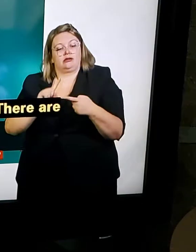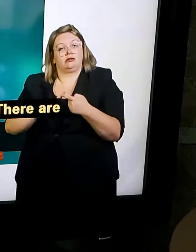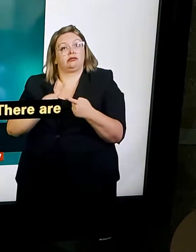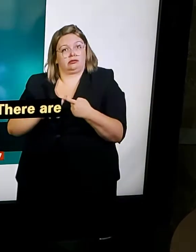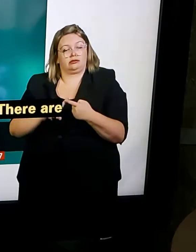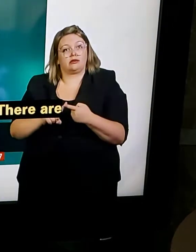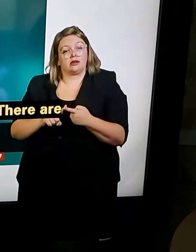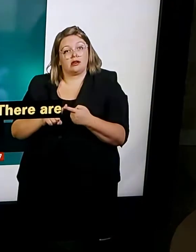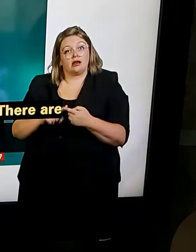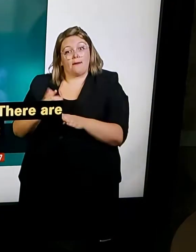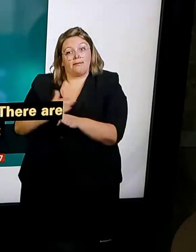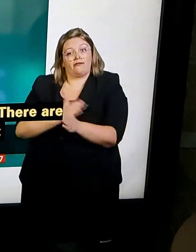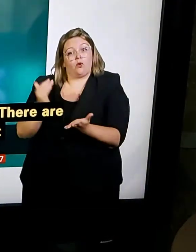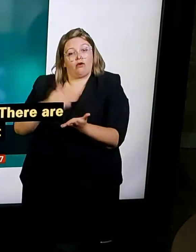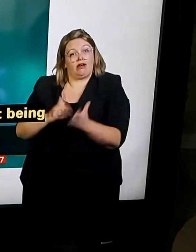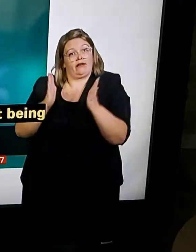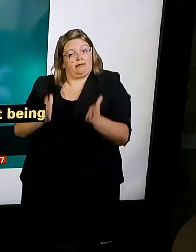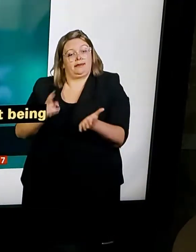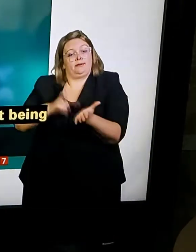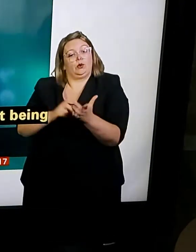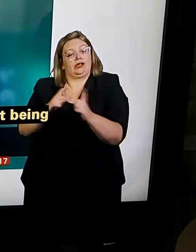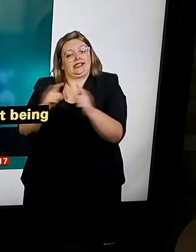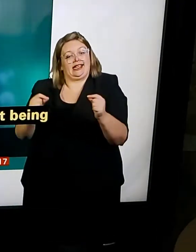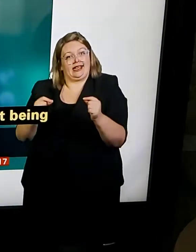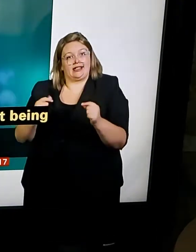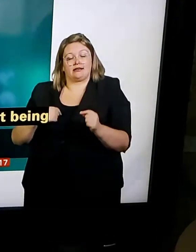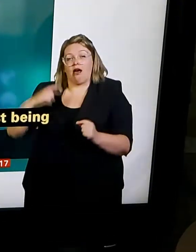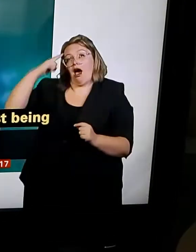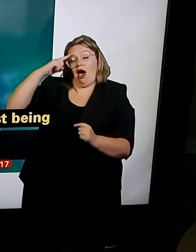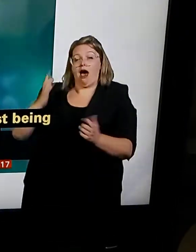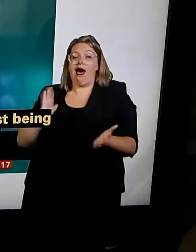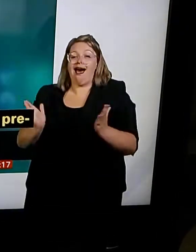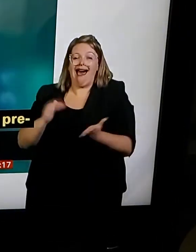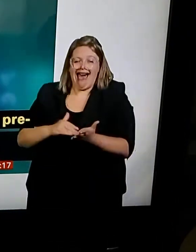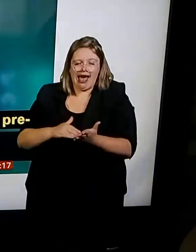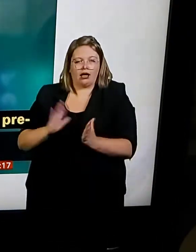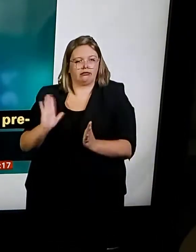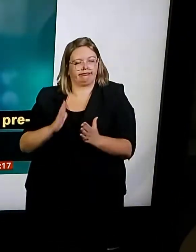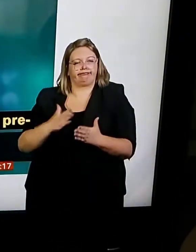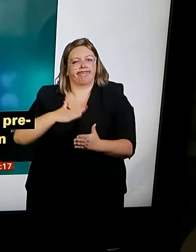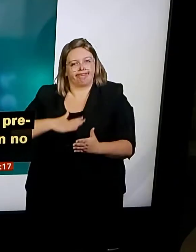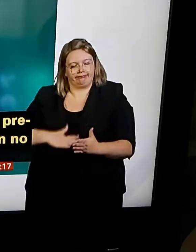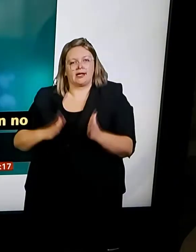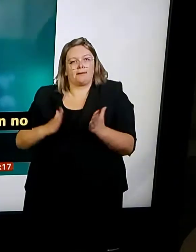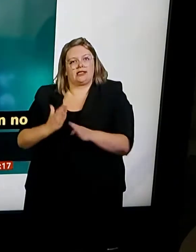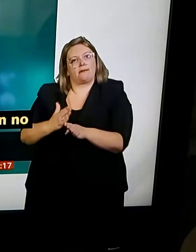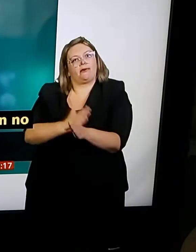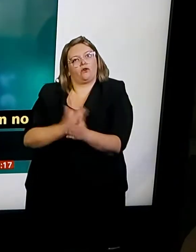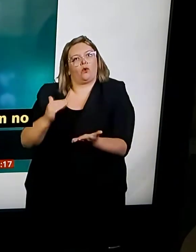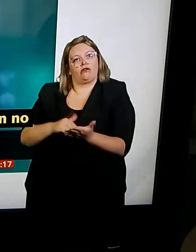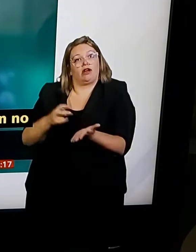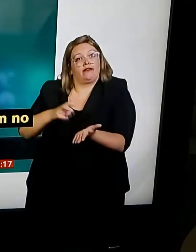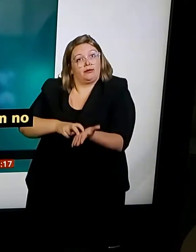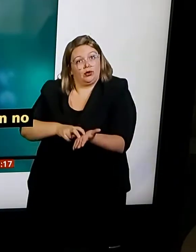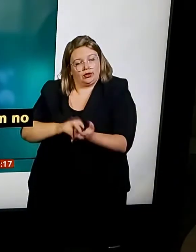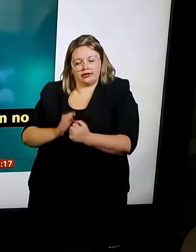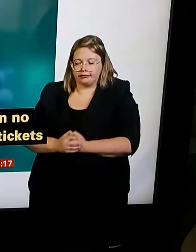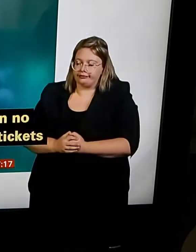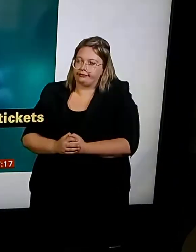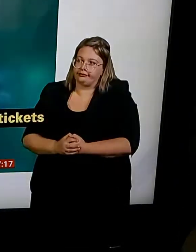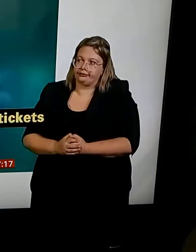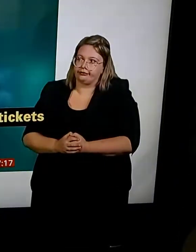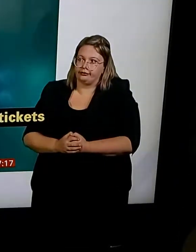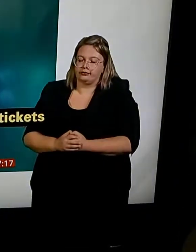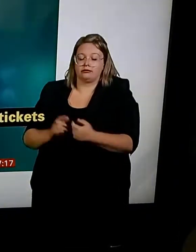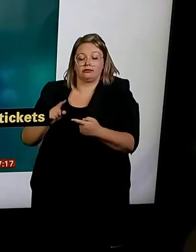summer hotspots like beaches, theme parks, and busy cities are being avoided by many people in favour of more rural